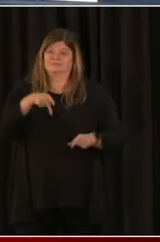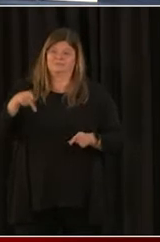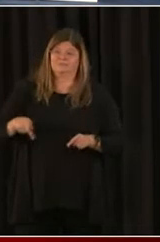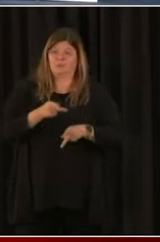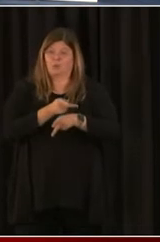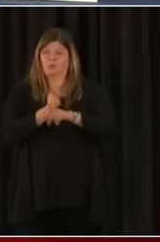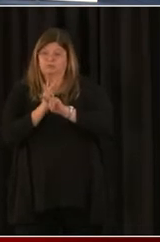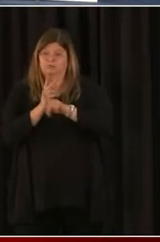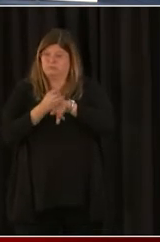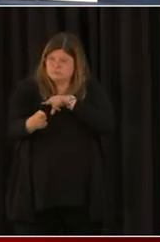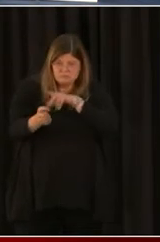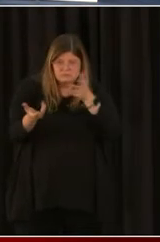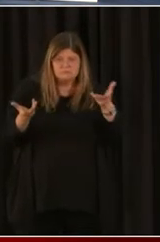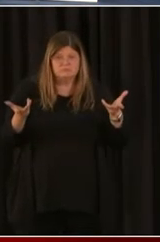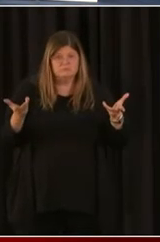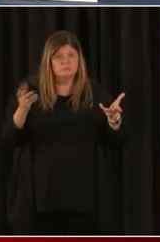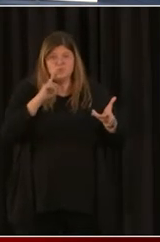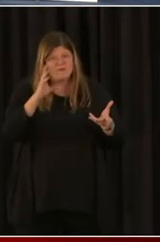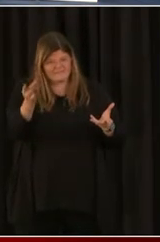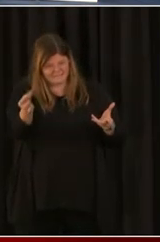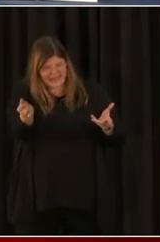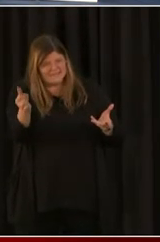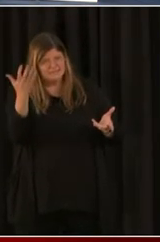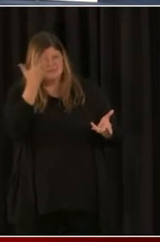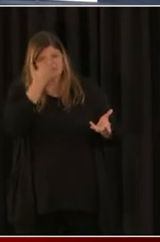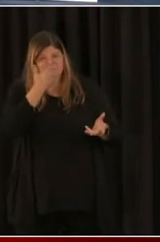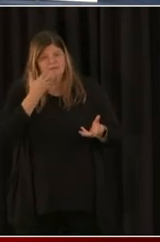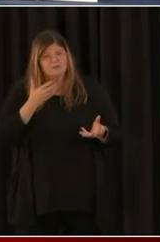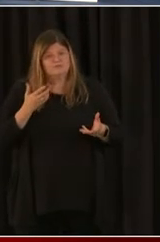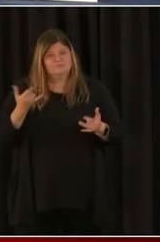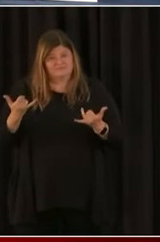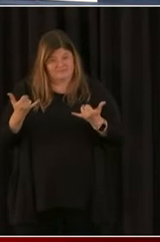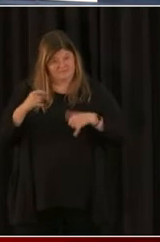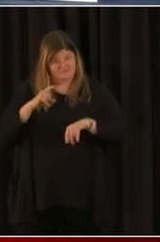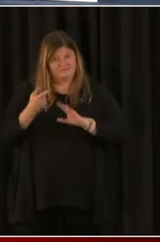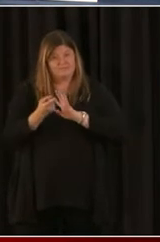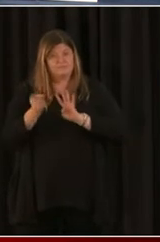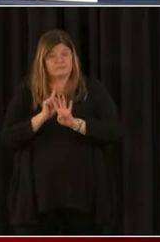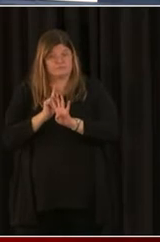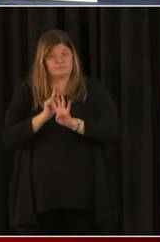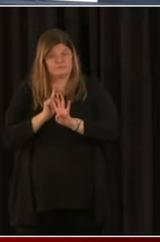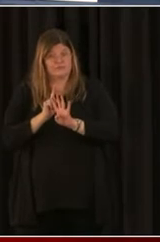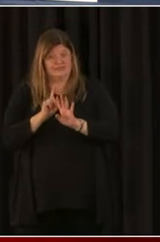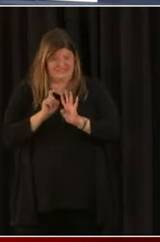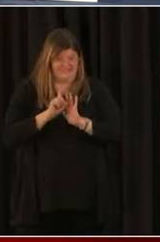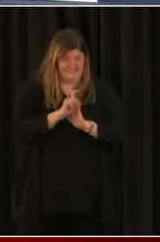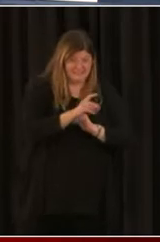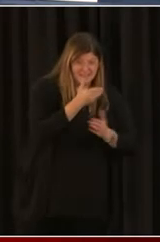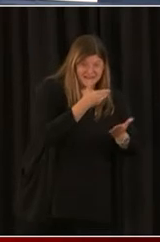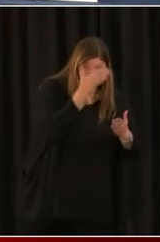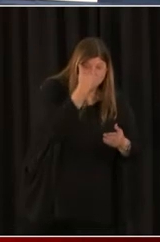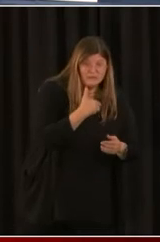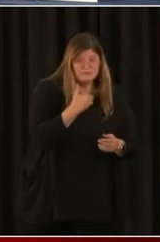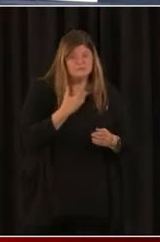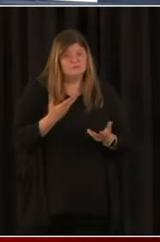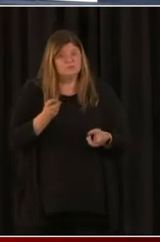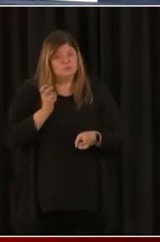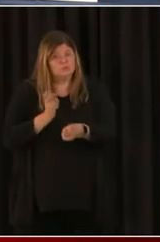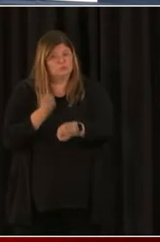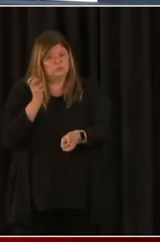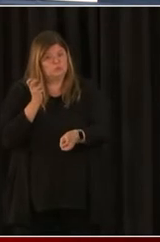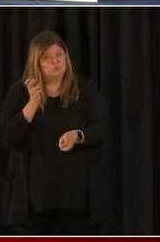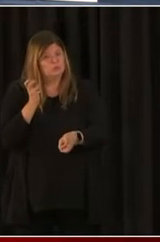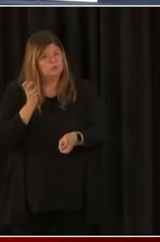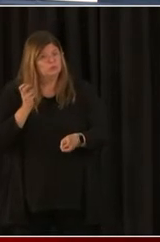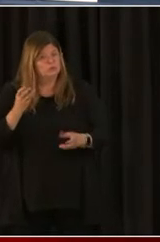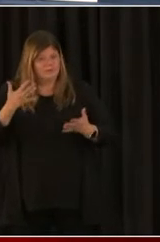probably move, which means it's, you know, by the time you get back in line, it really may be too late. So some of the places to